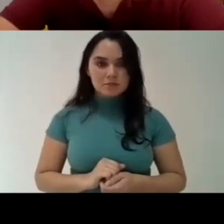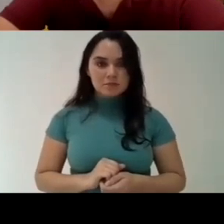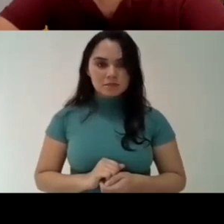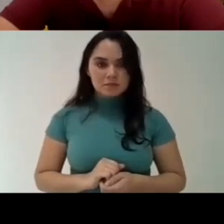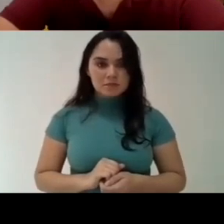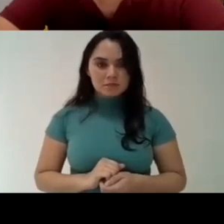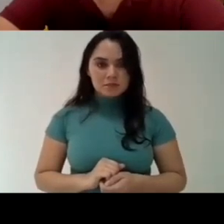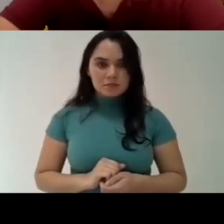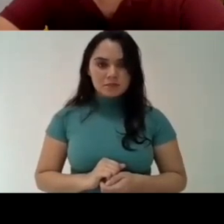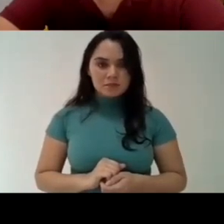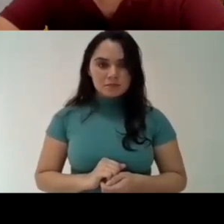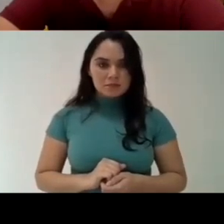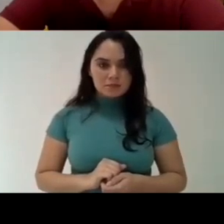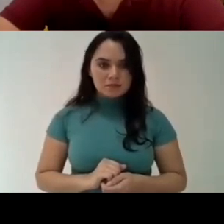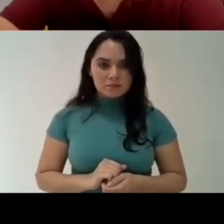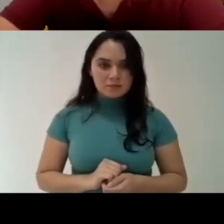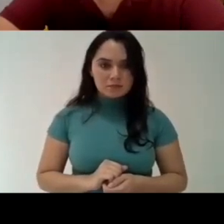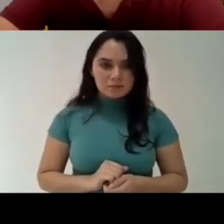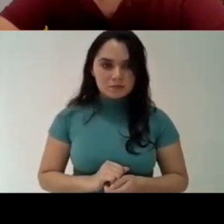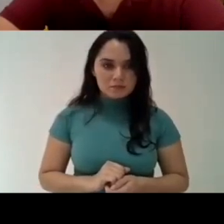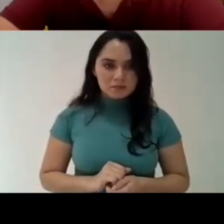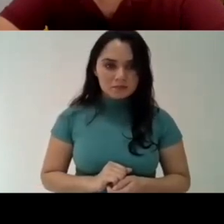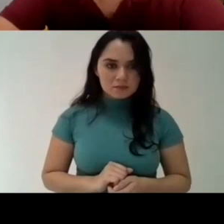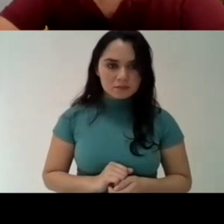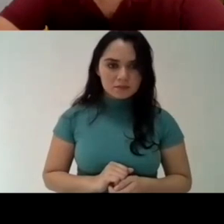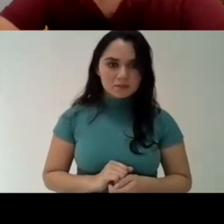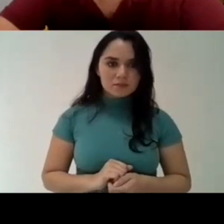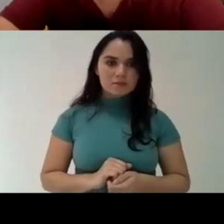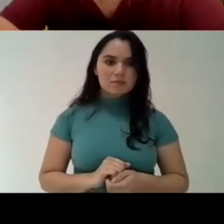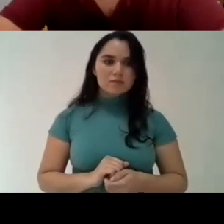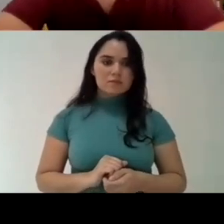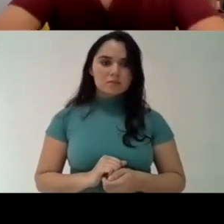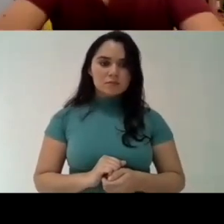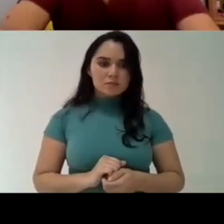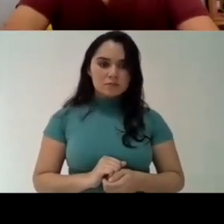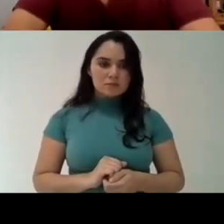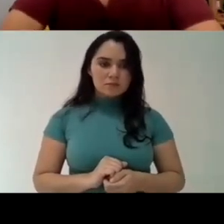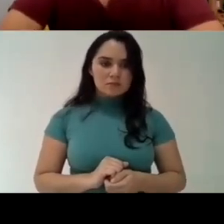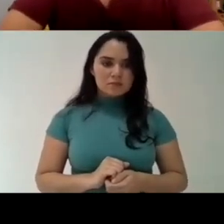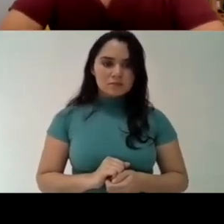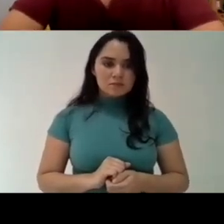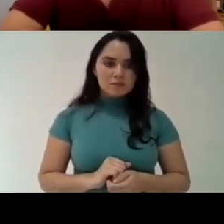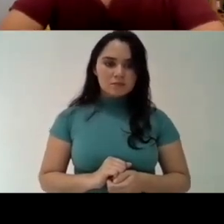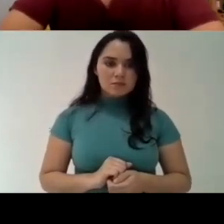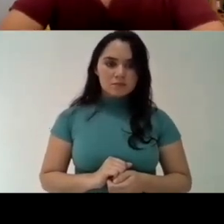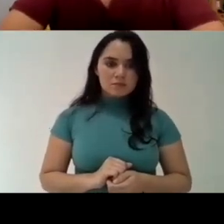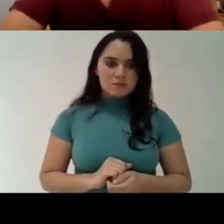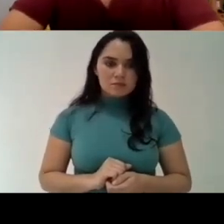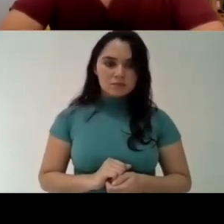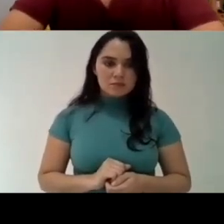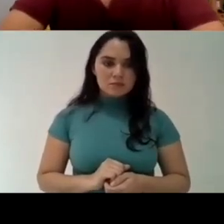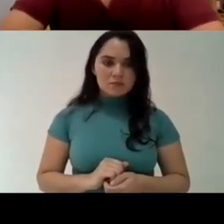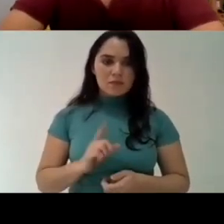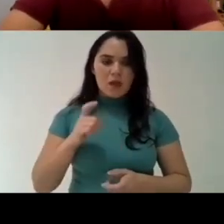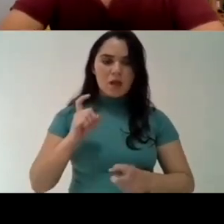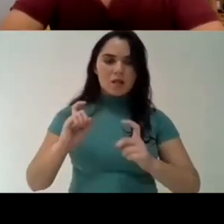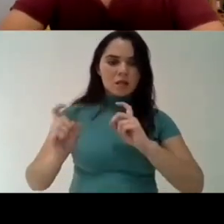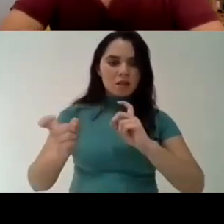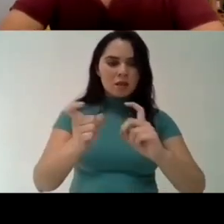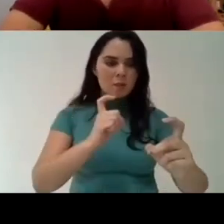we see from this government is the dismantlement of the social cushion and